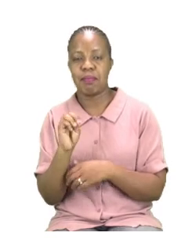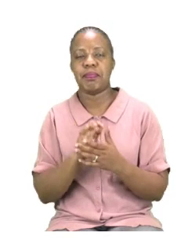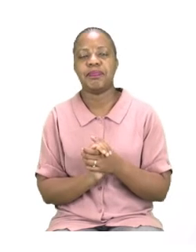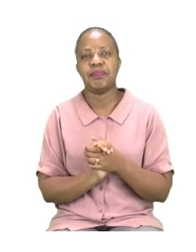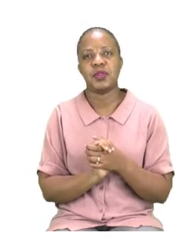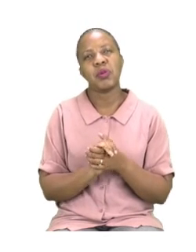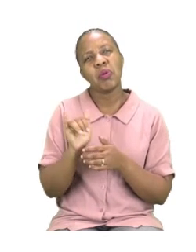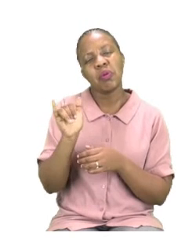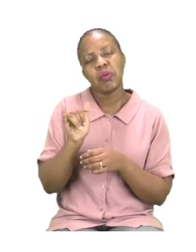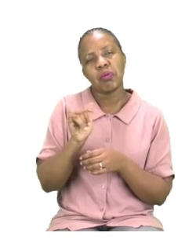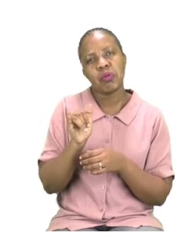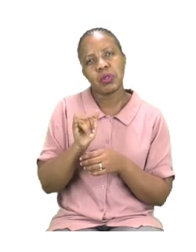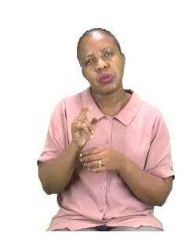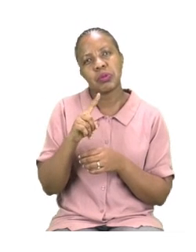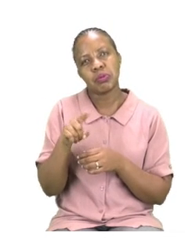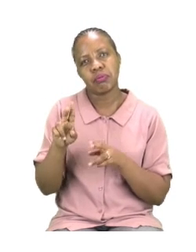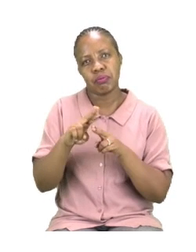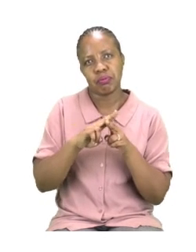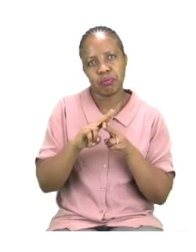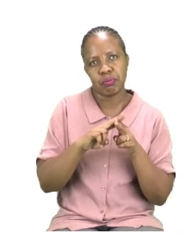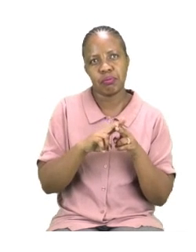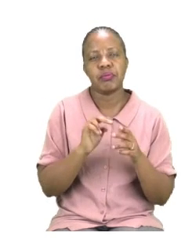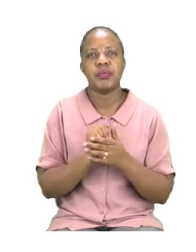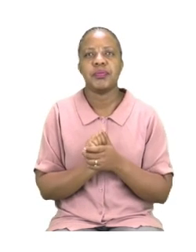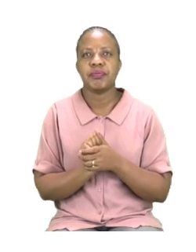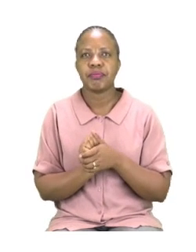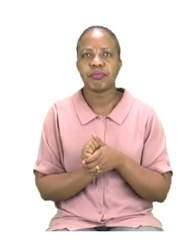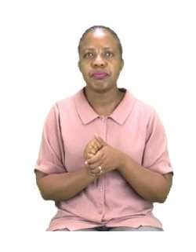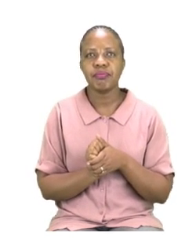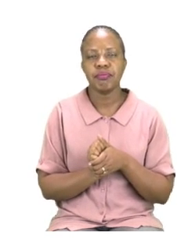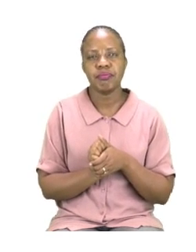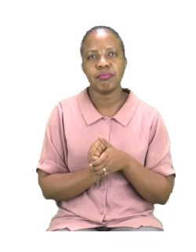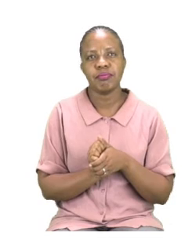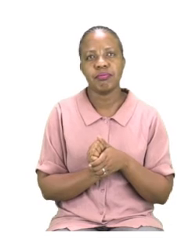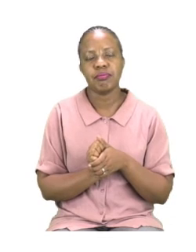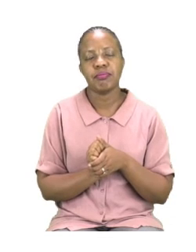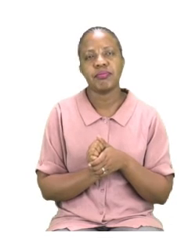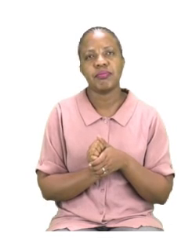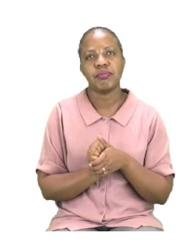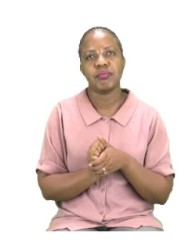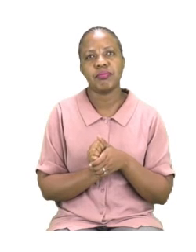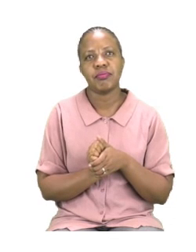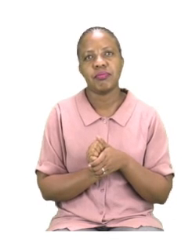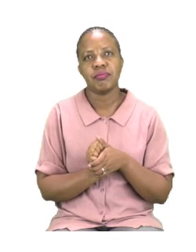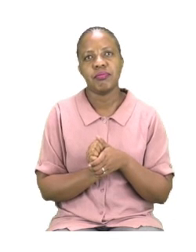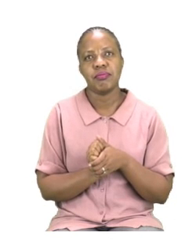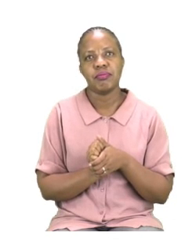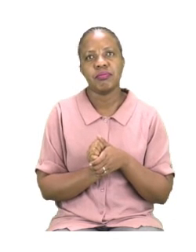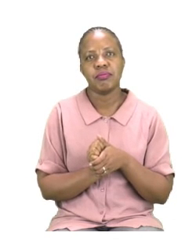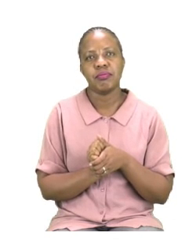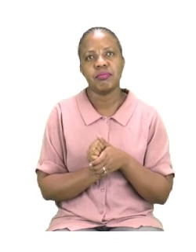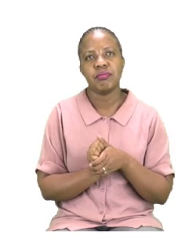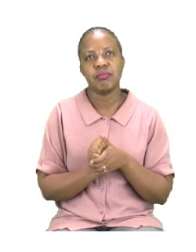children with the word they. Let us read. I told the